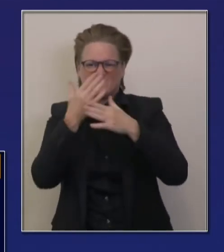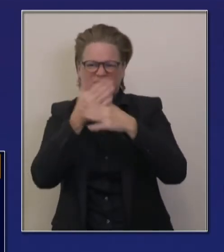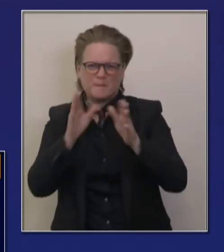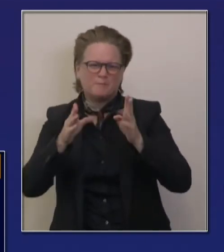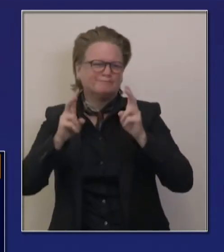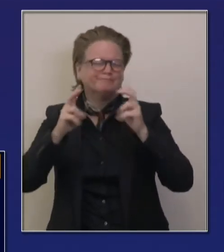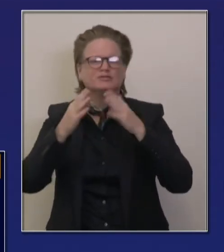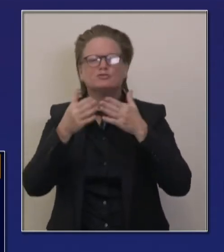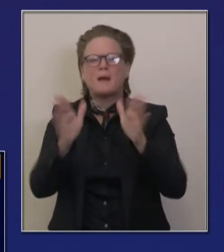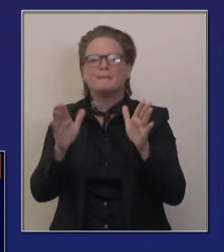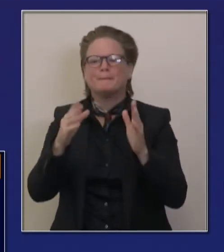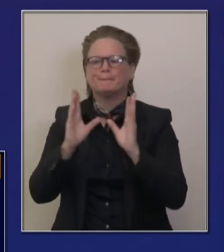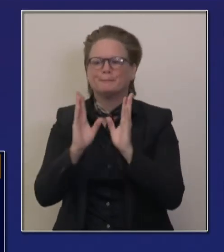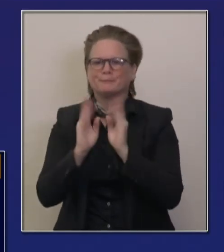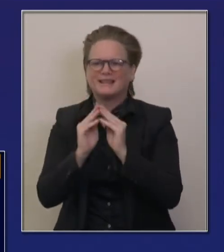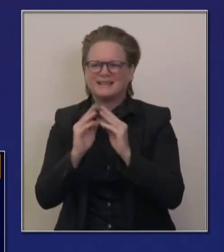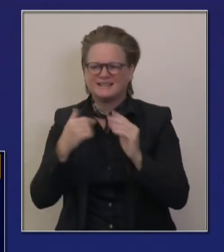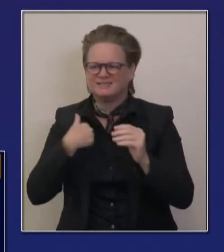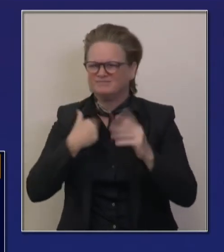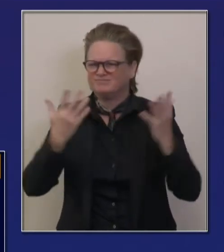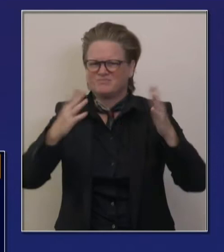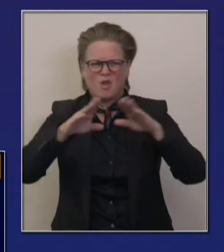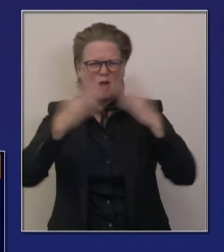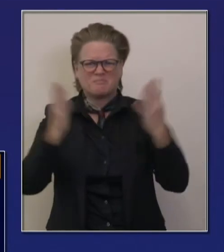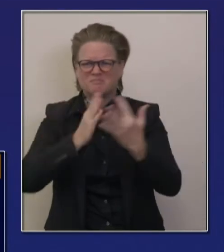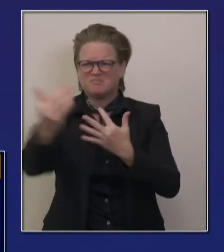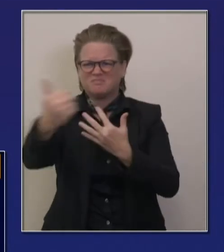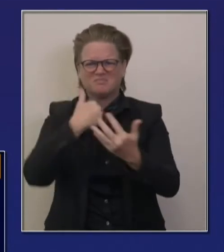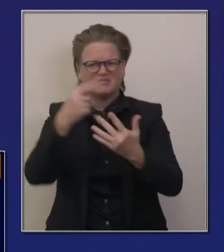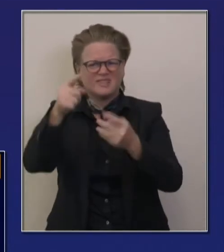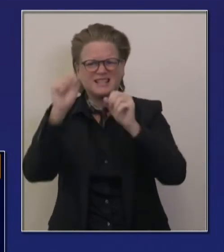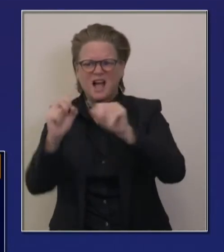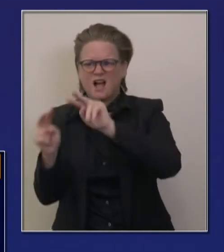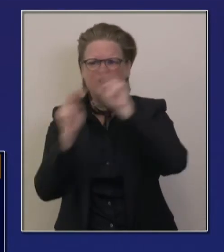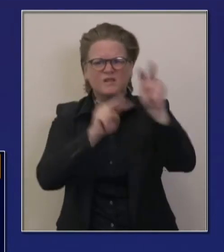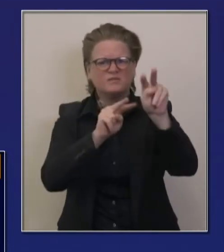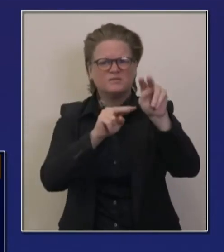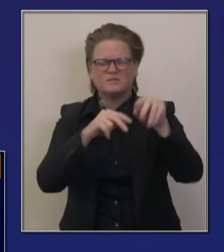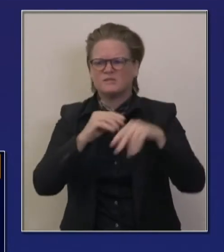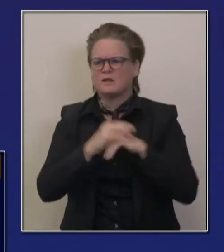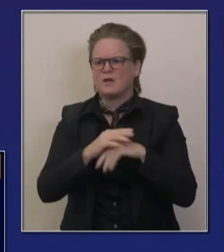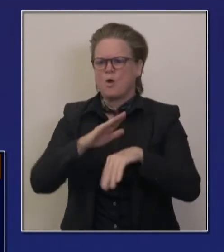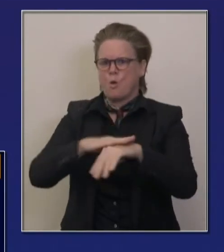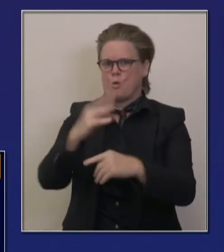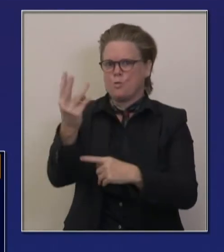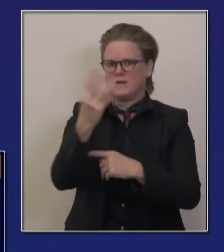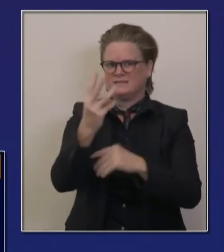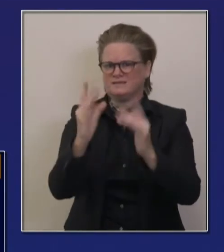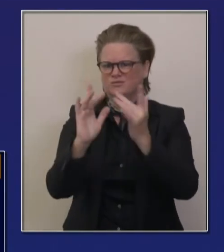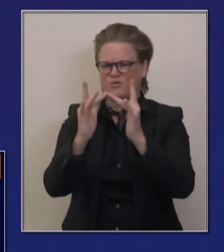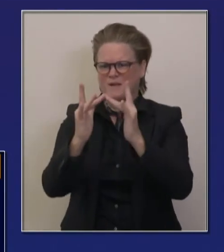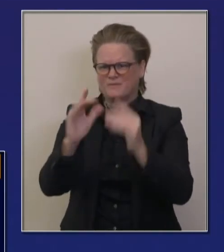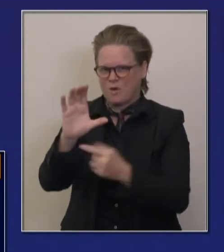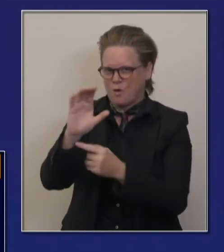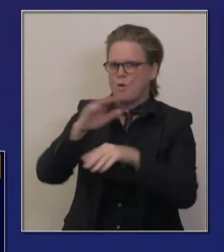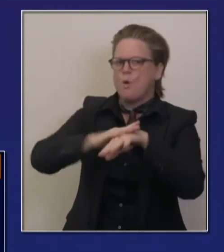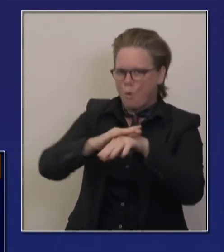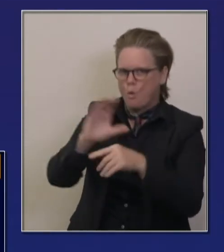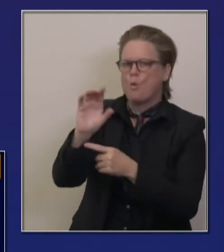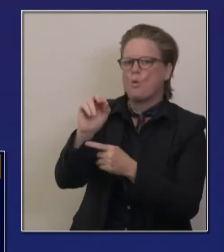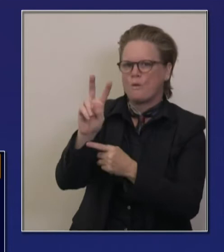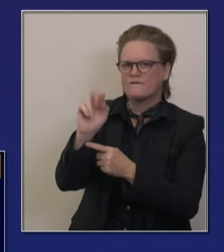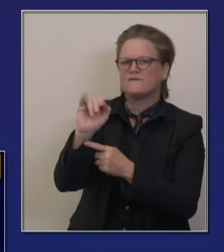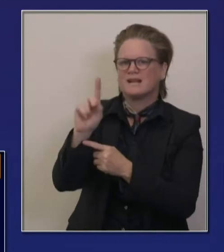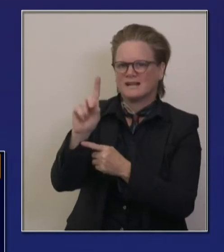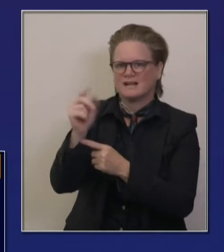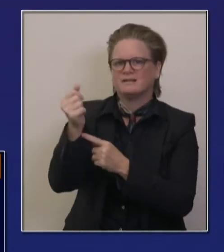take a look at these meetings open to the public on Wednesday, encourage you to take a look, go to that COVID-19.ca.gov website, learn about